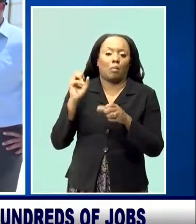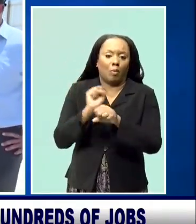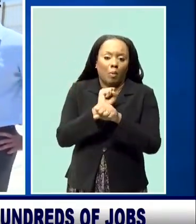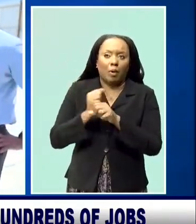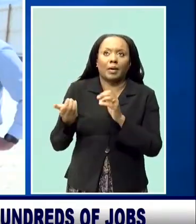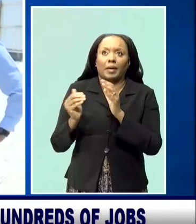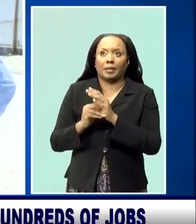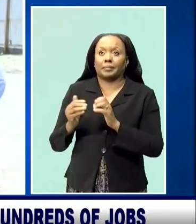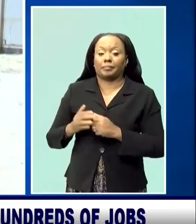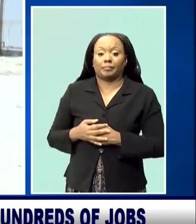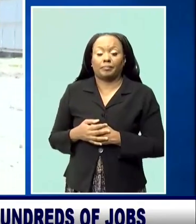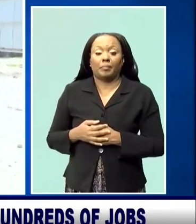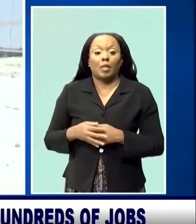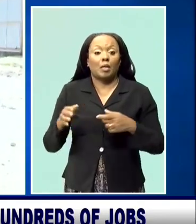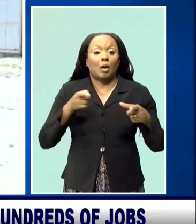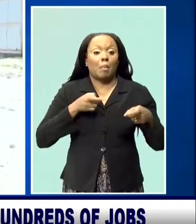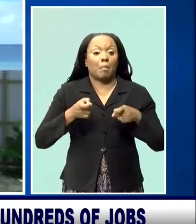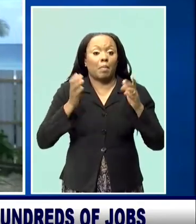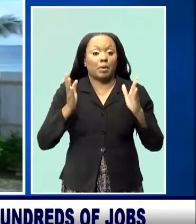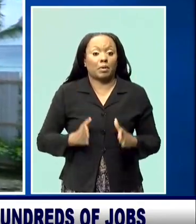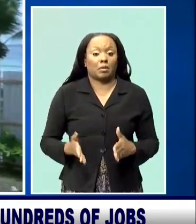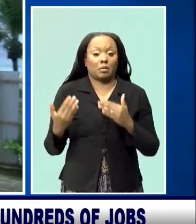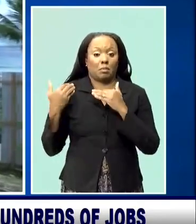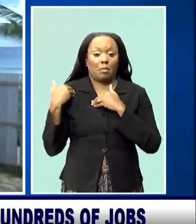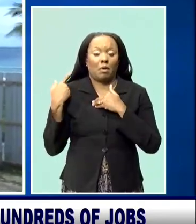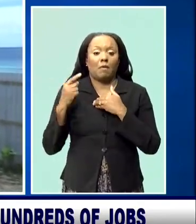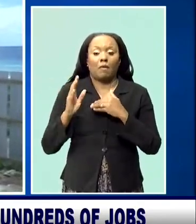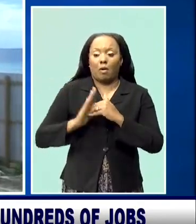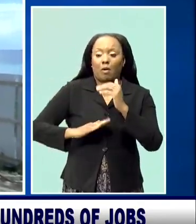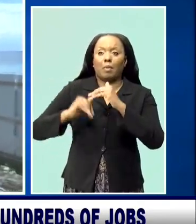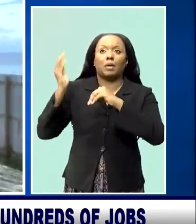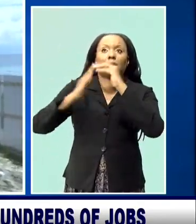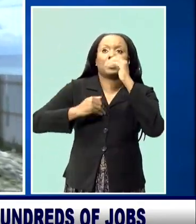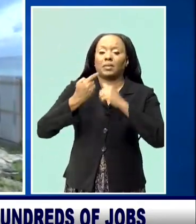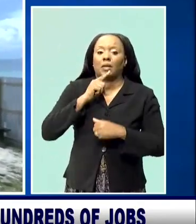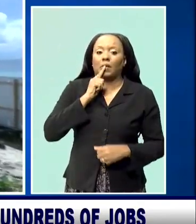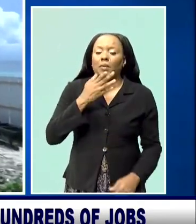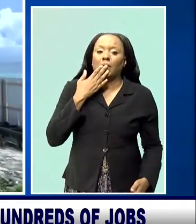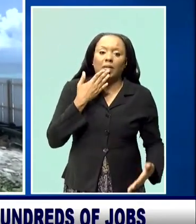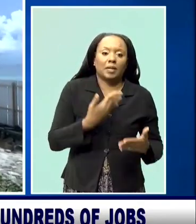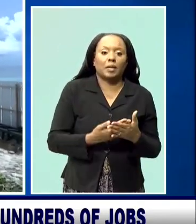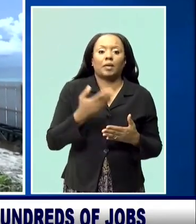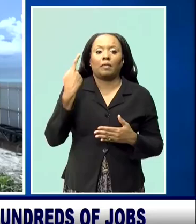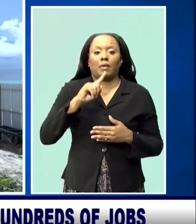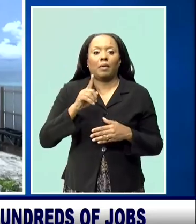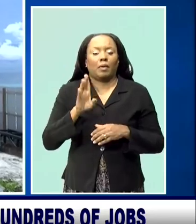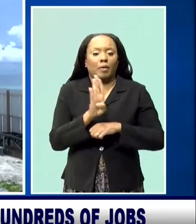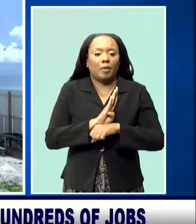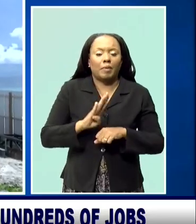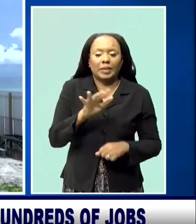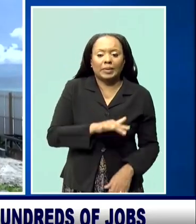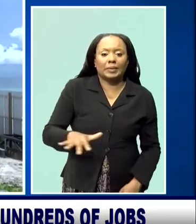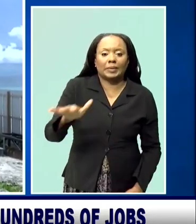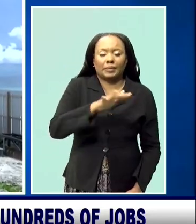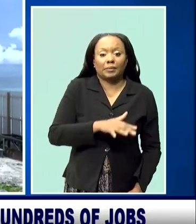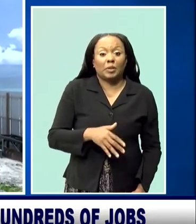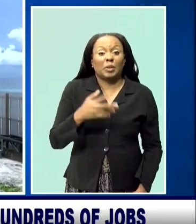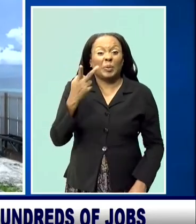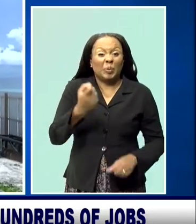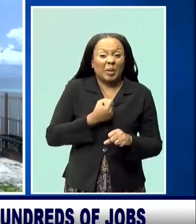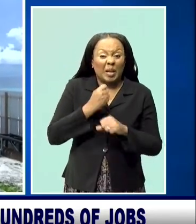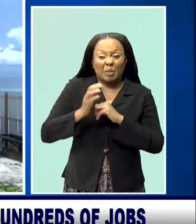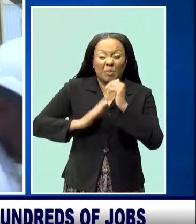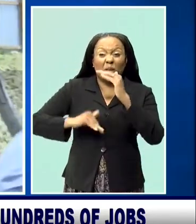manager James Eto'o said it will be a welcomed addition to Barbados' tourism landscape. And the two-year building period will create hundreds of